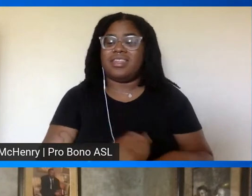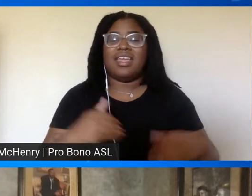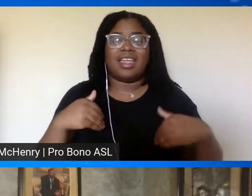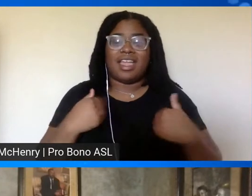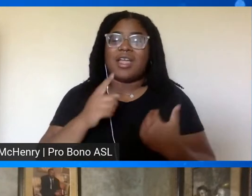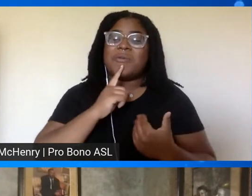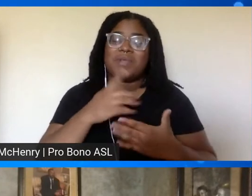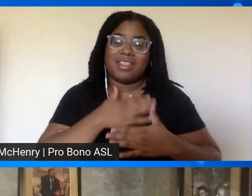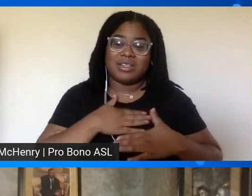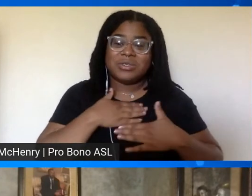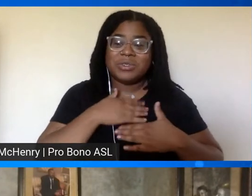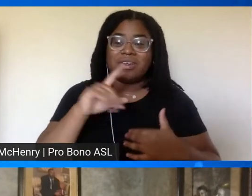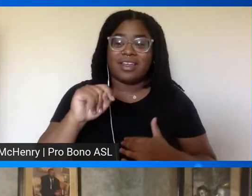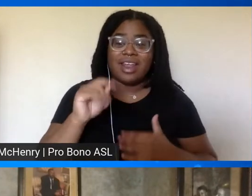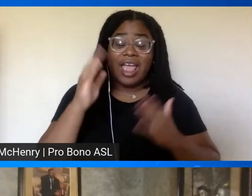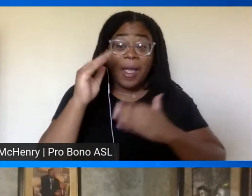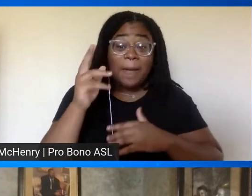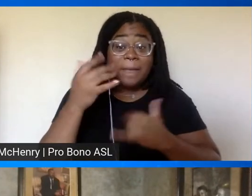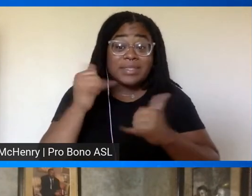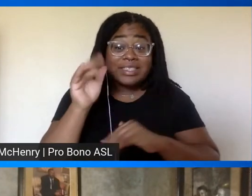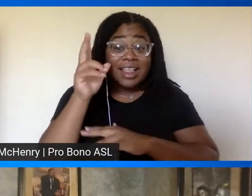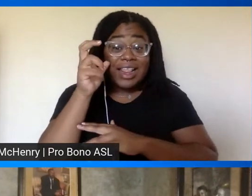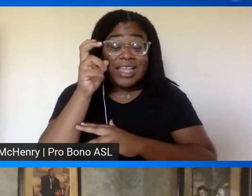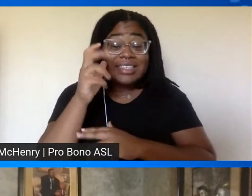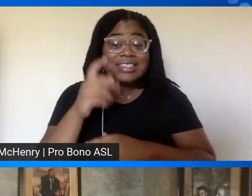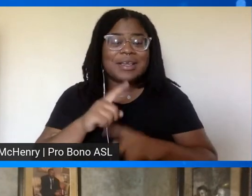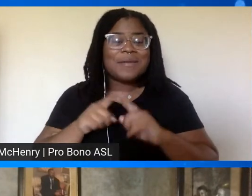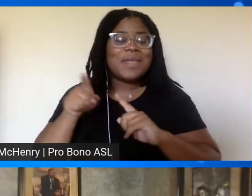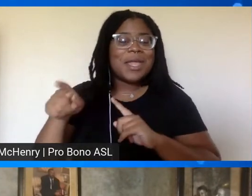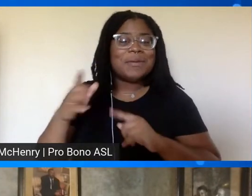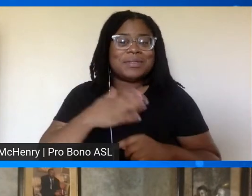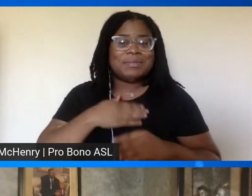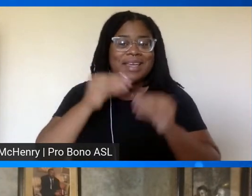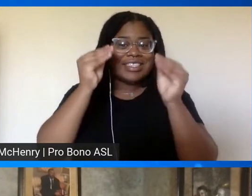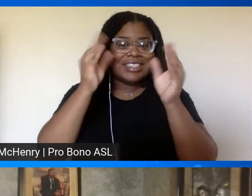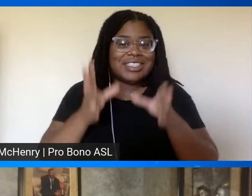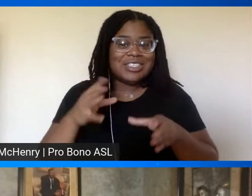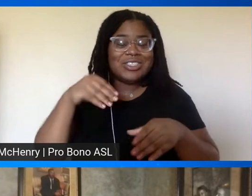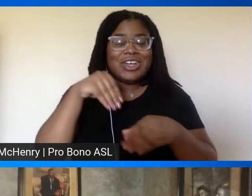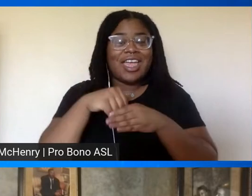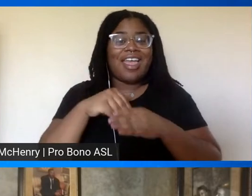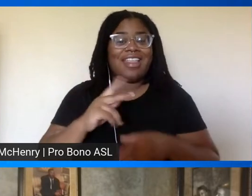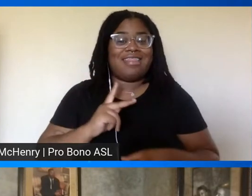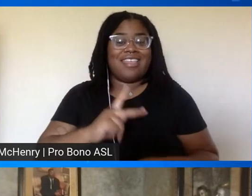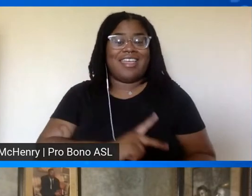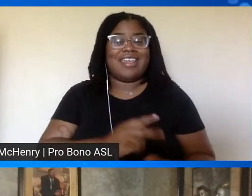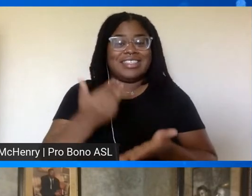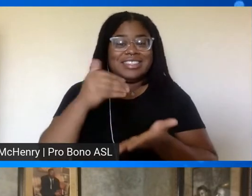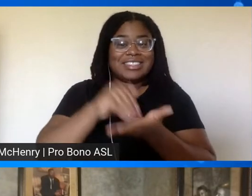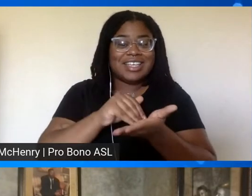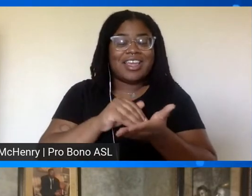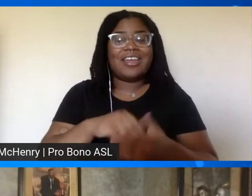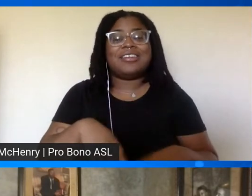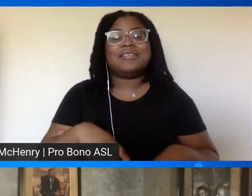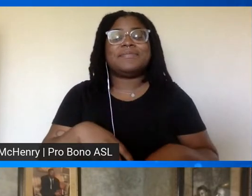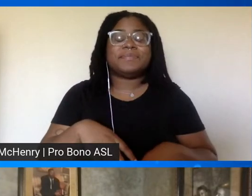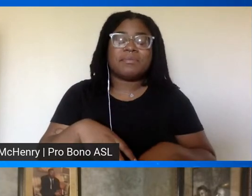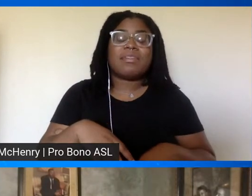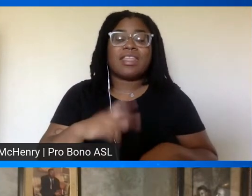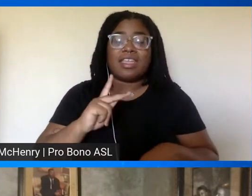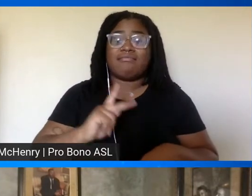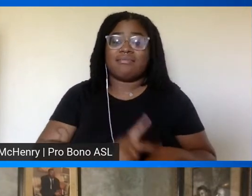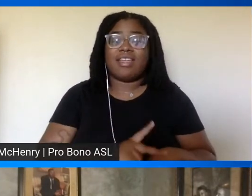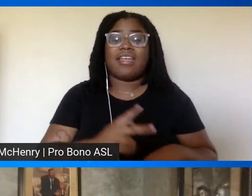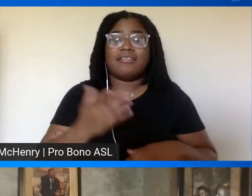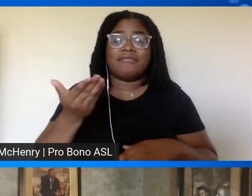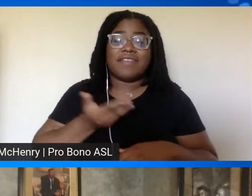and i hope he's still listening but he was my teacher at the king's center and mrs corrett scott king invited me down in 81